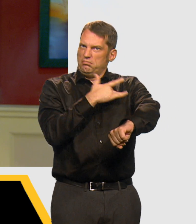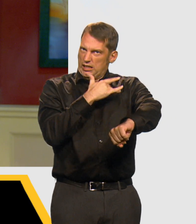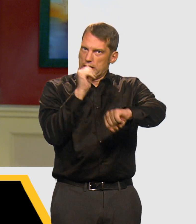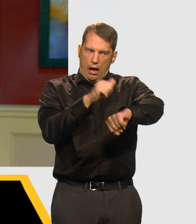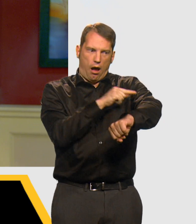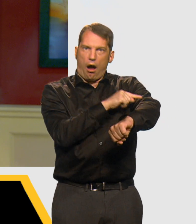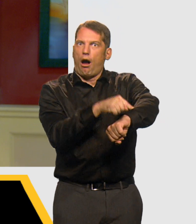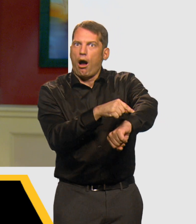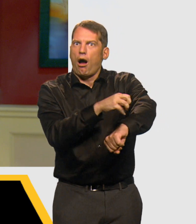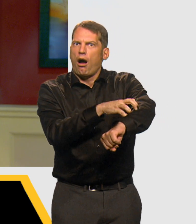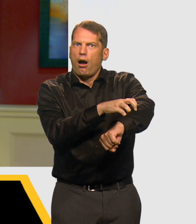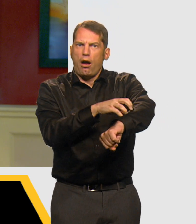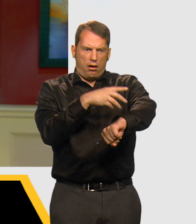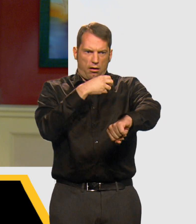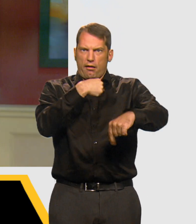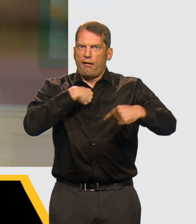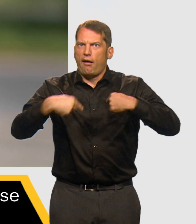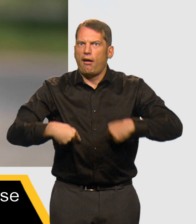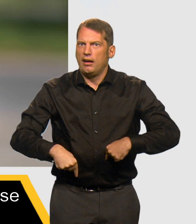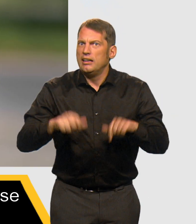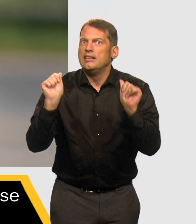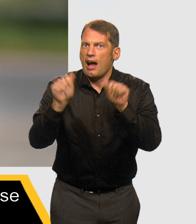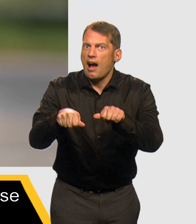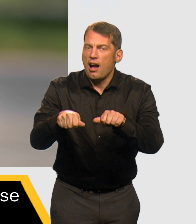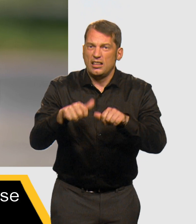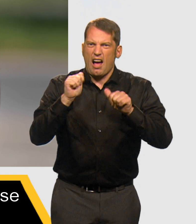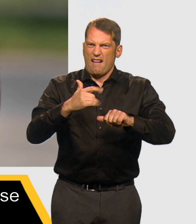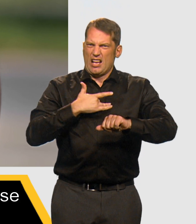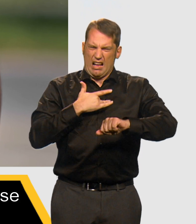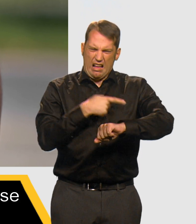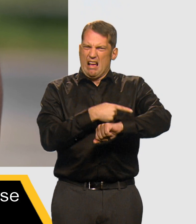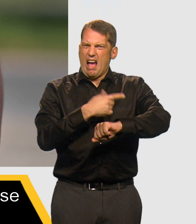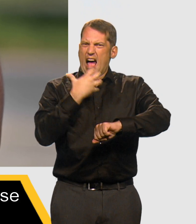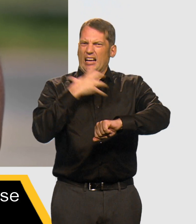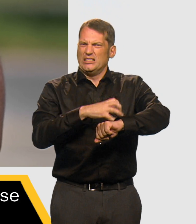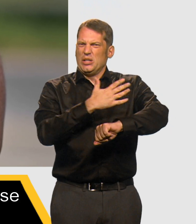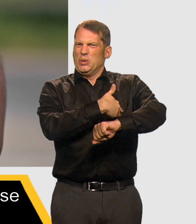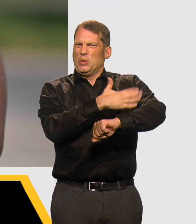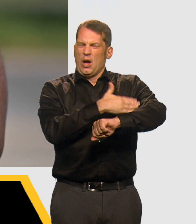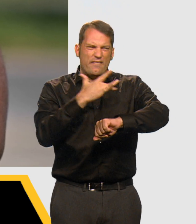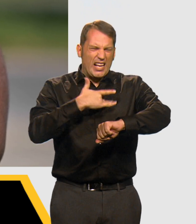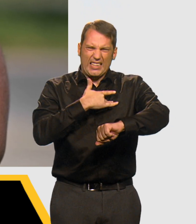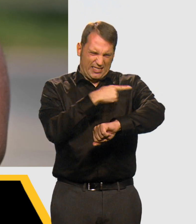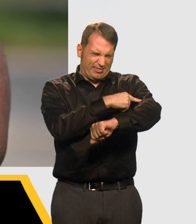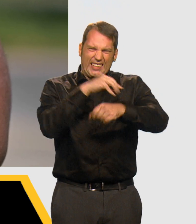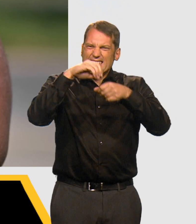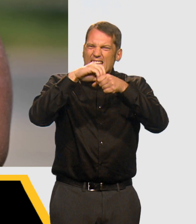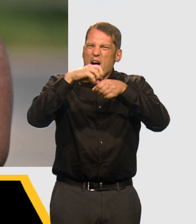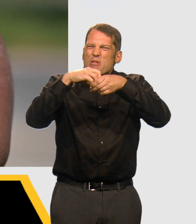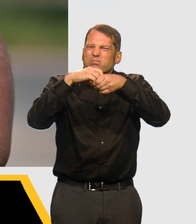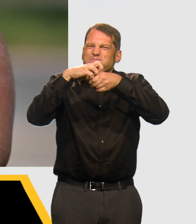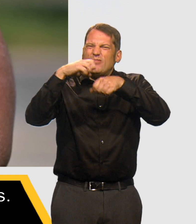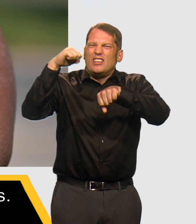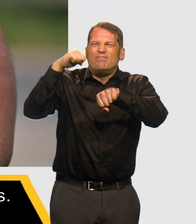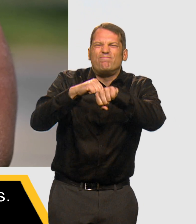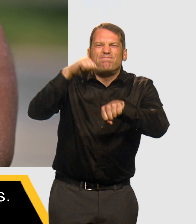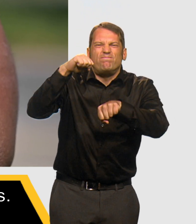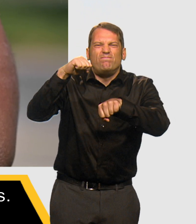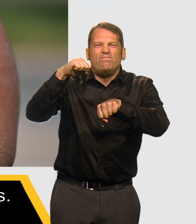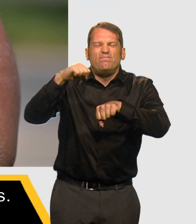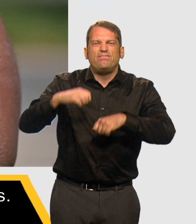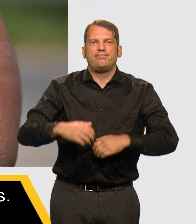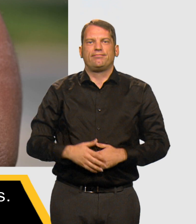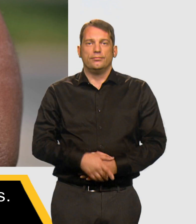be located at an injection site. An abscess can develop anywhere on the body, and they can feel hot and develop into a